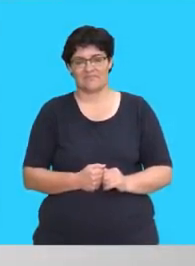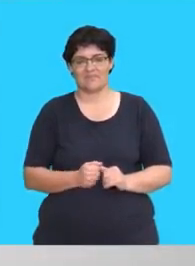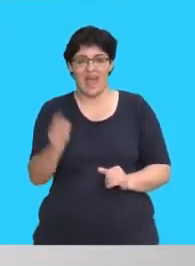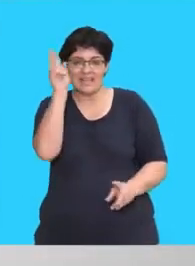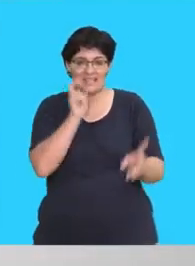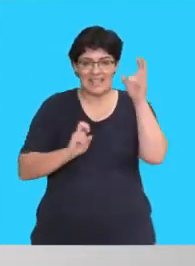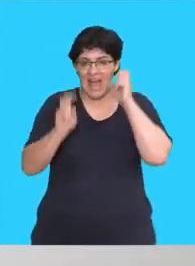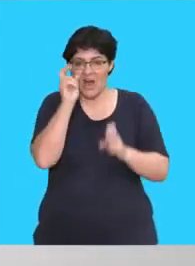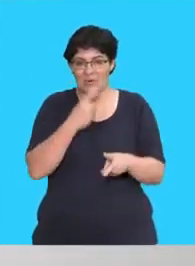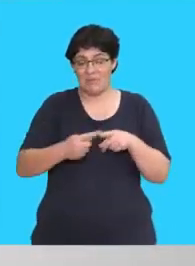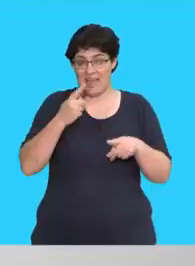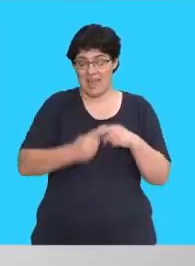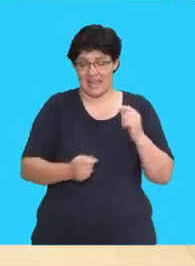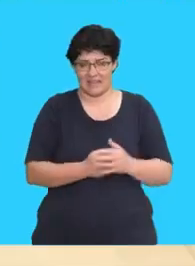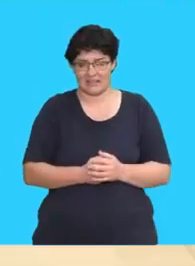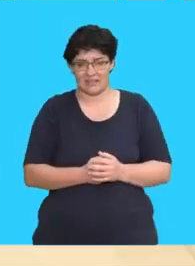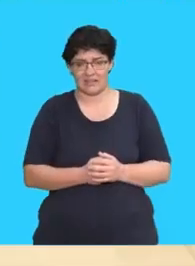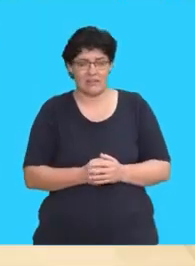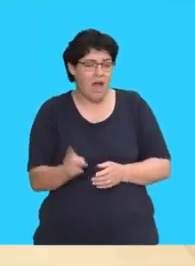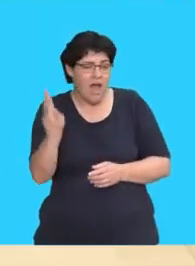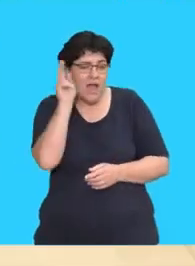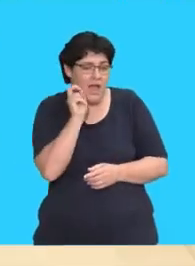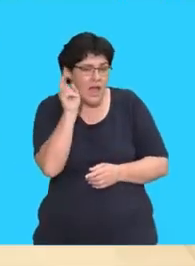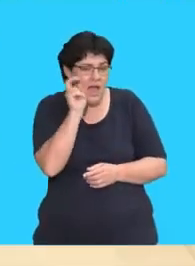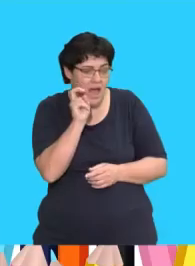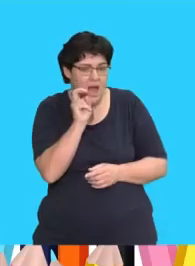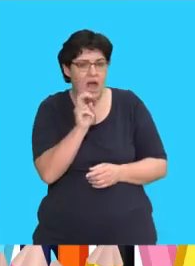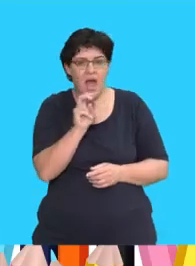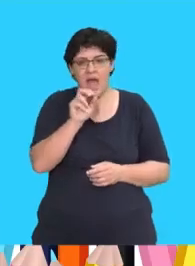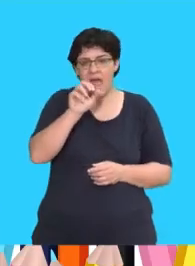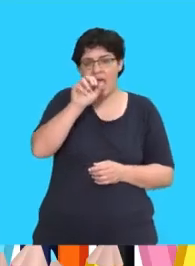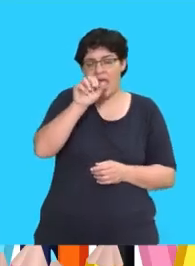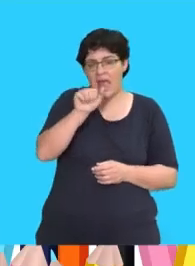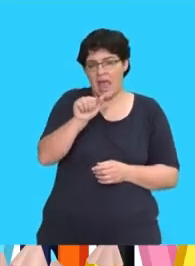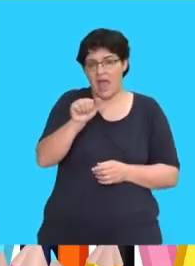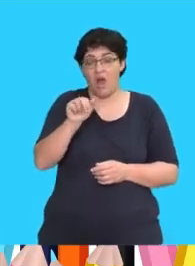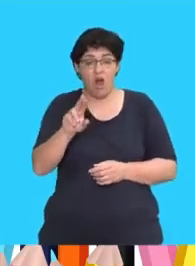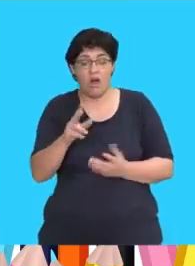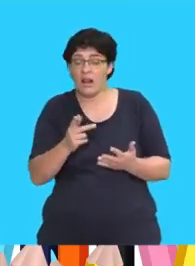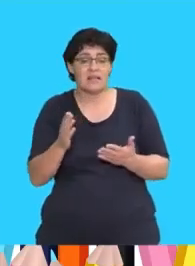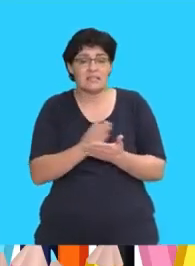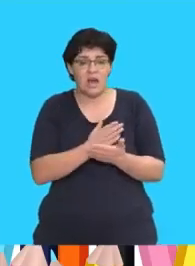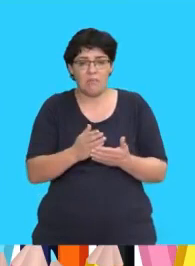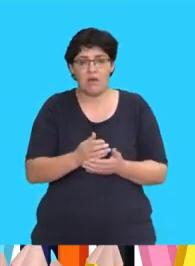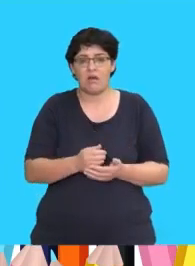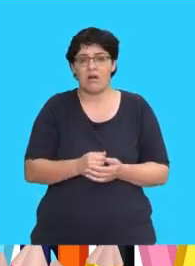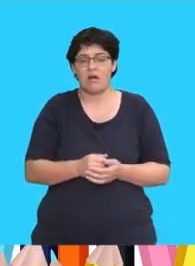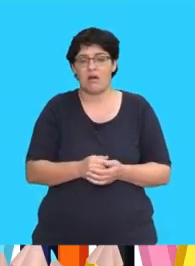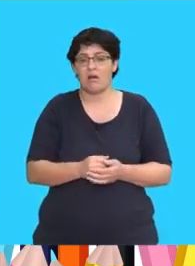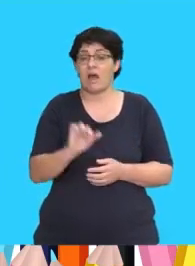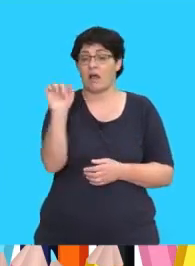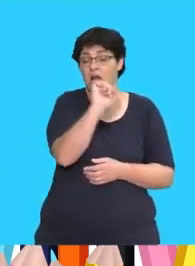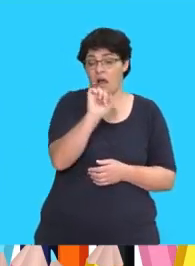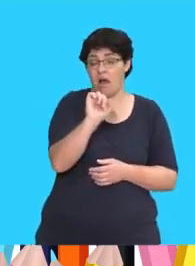Sound play. If you can hear the sound A-R, some examples are the R